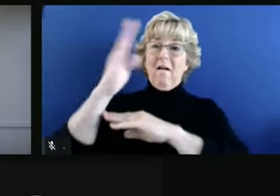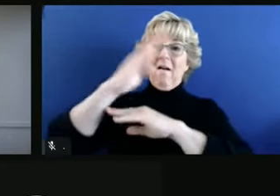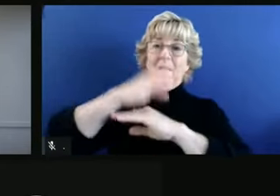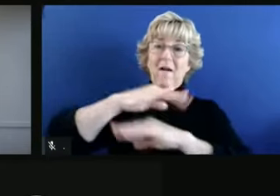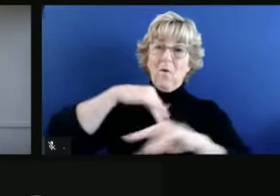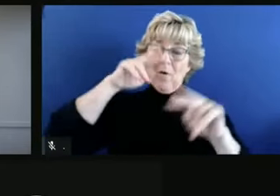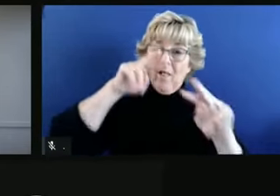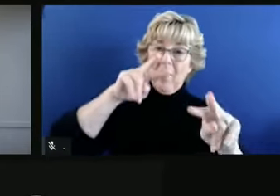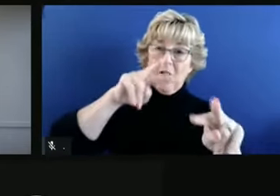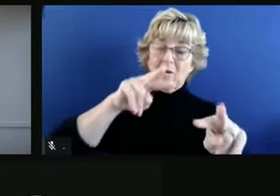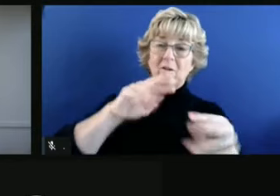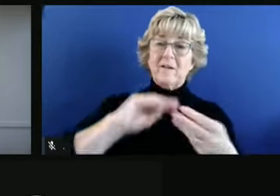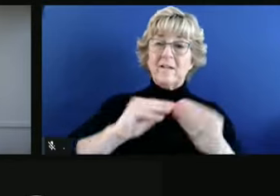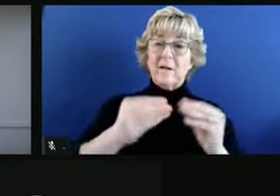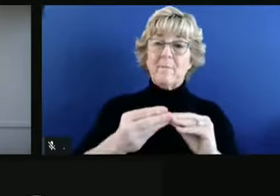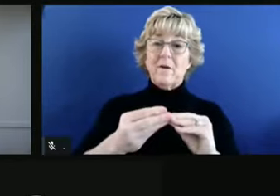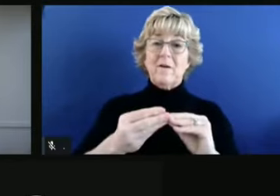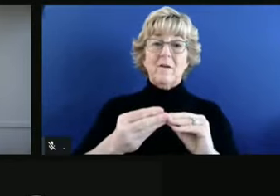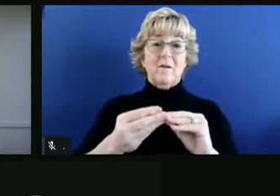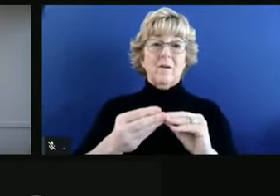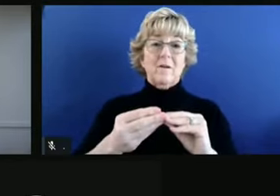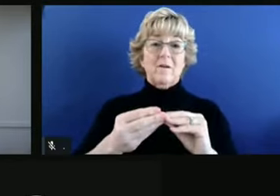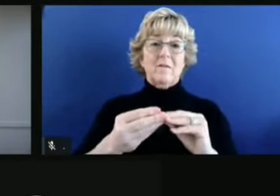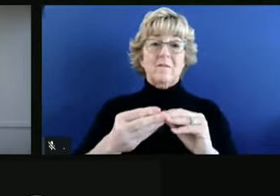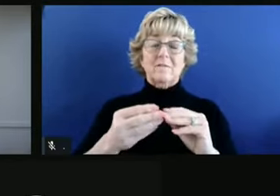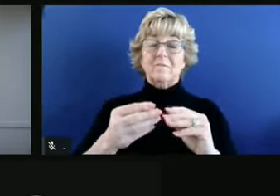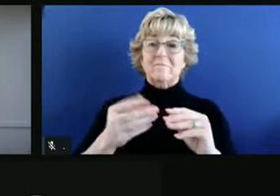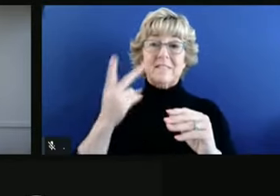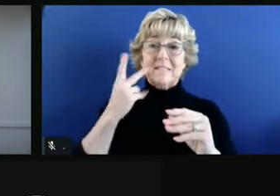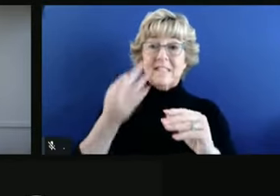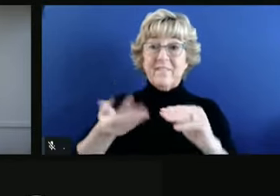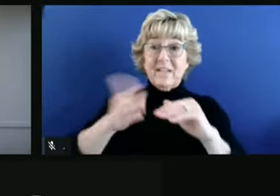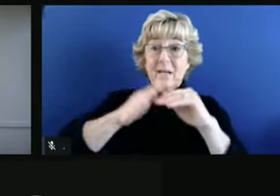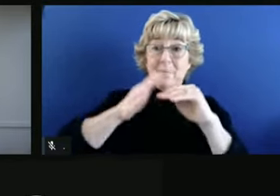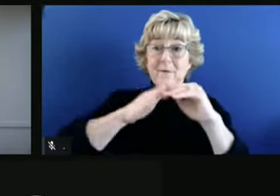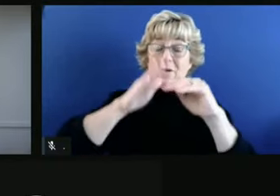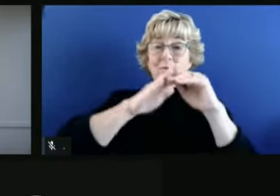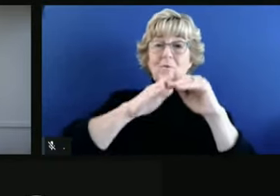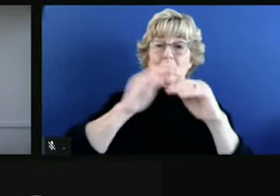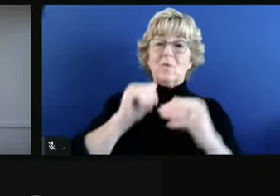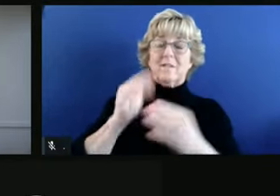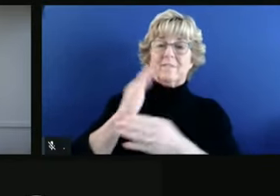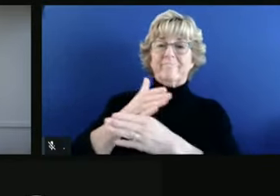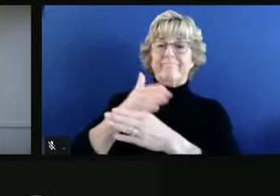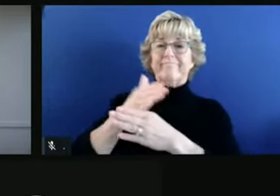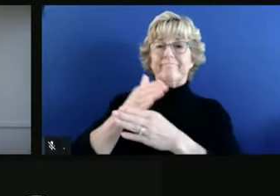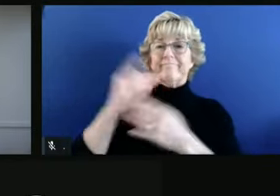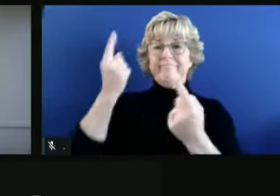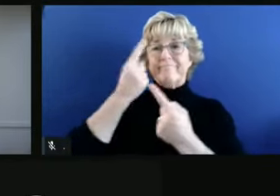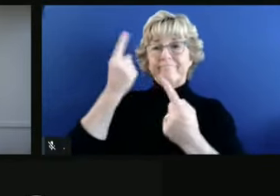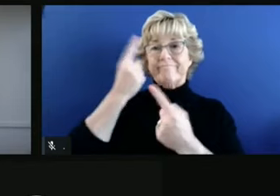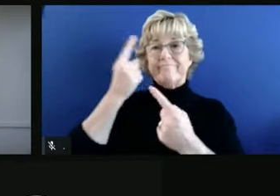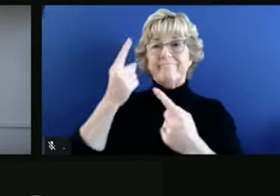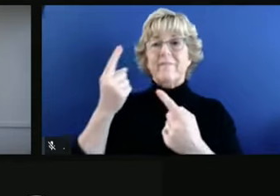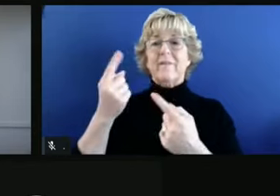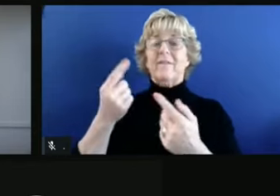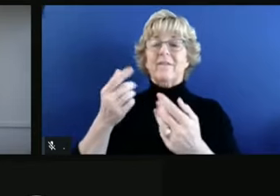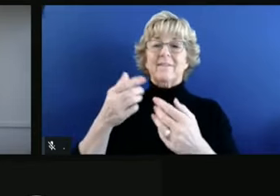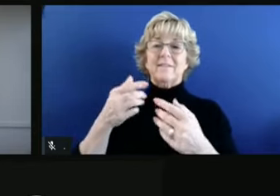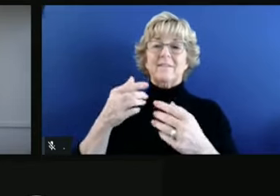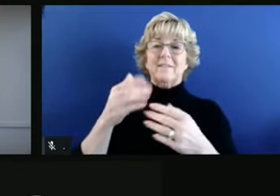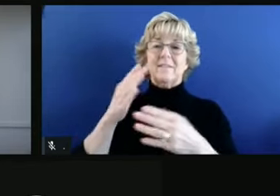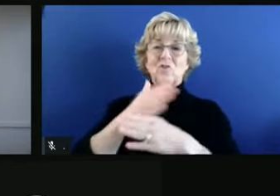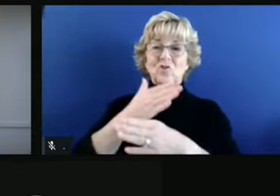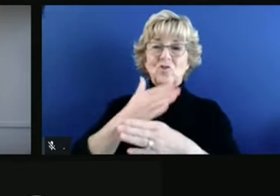looking to see when our data runs for cases are going to come in so we can share, think about that information, share it